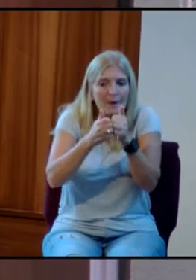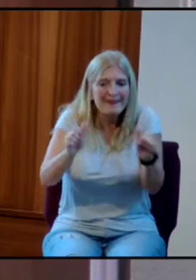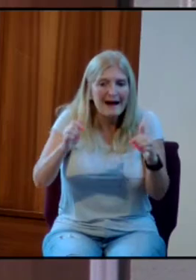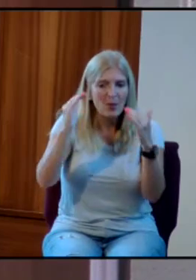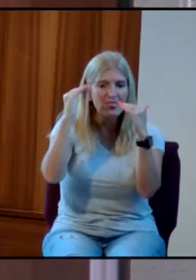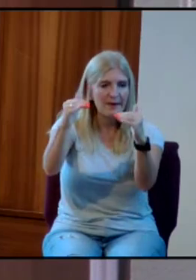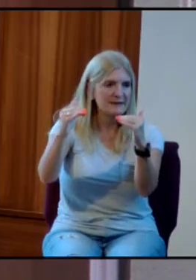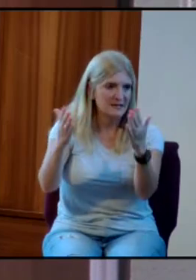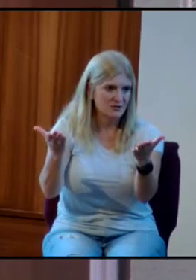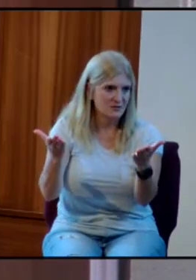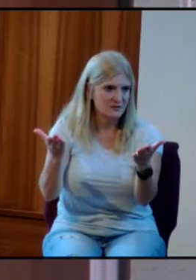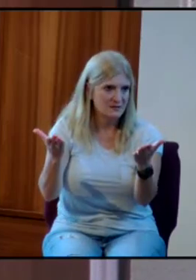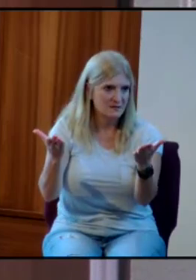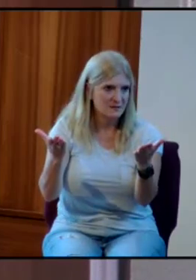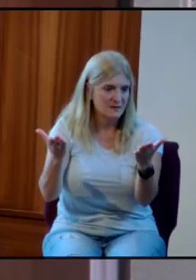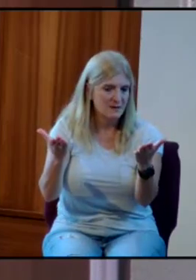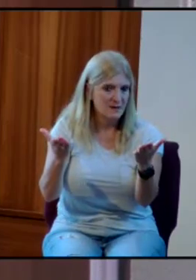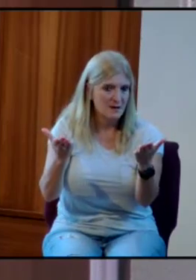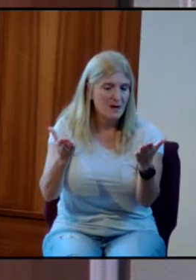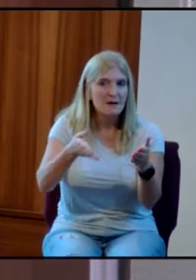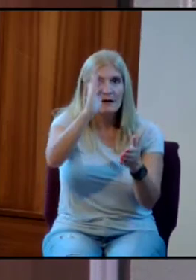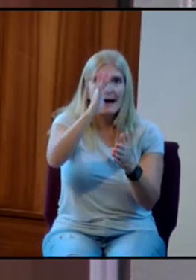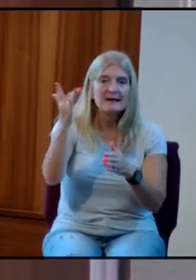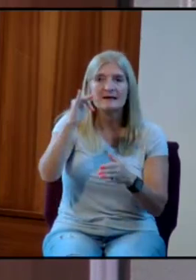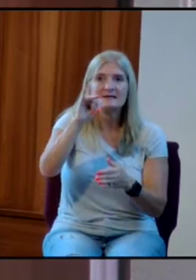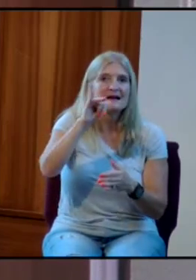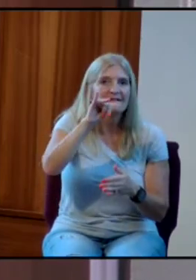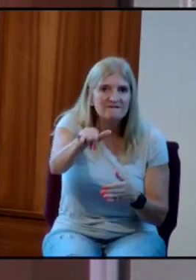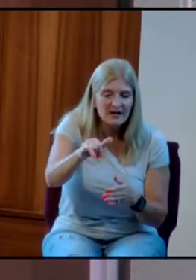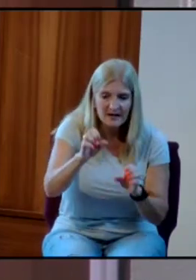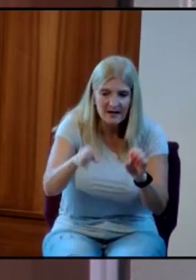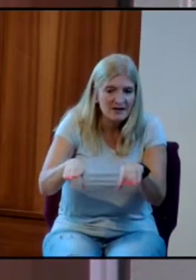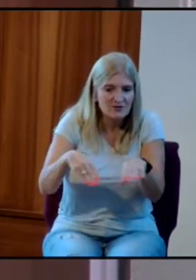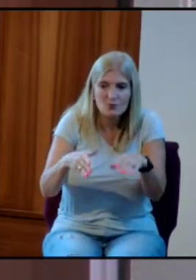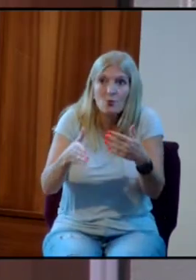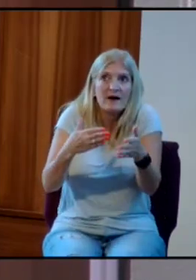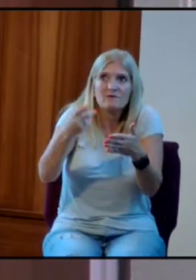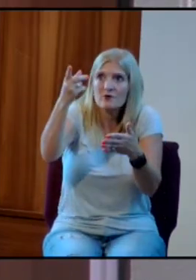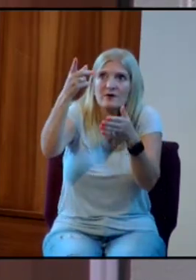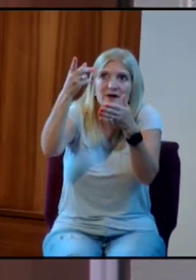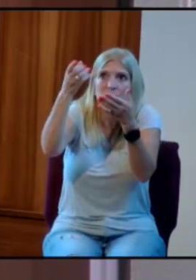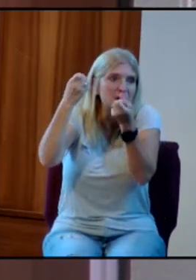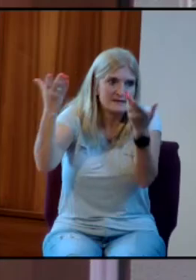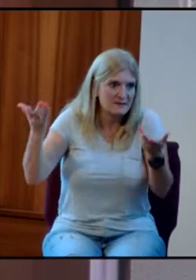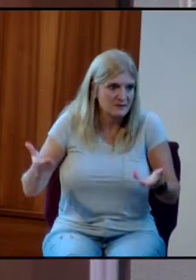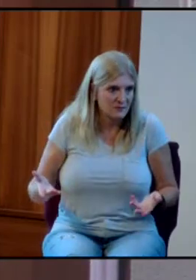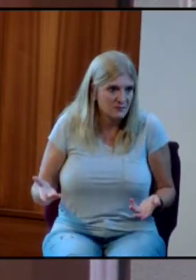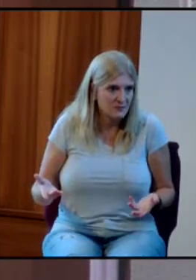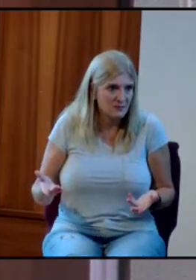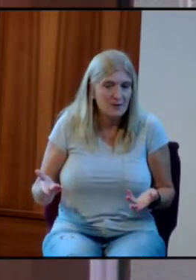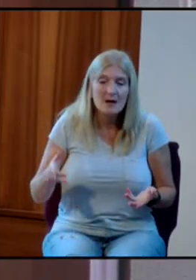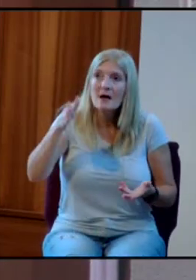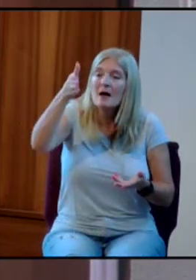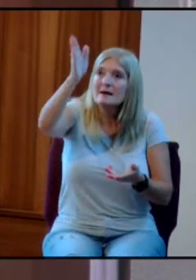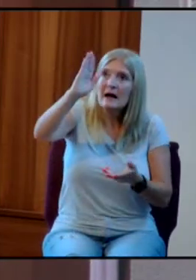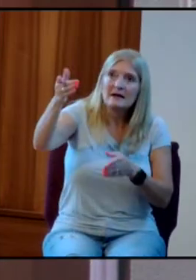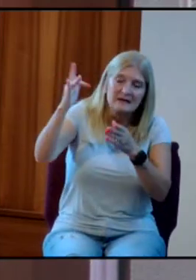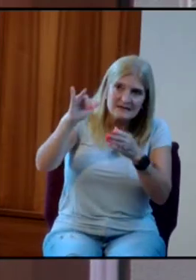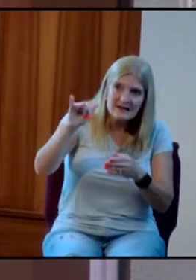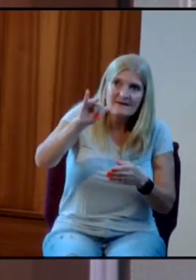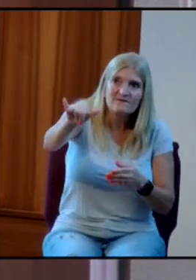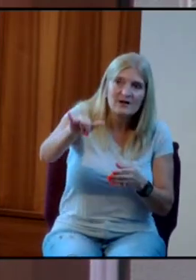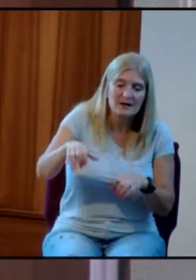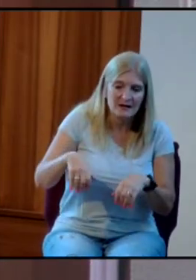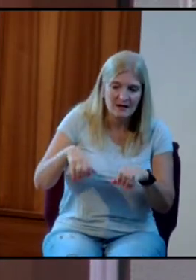God in his infinity is able to do anything he wants to do. God in his infinity is able to